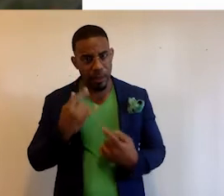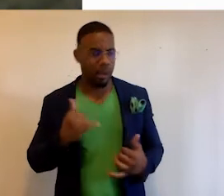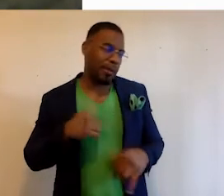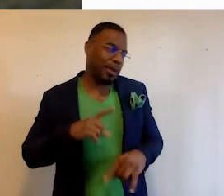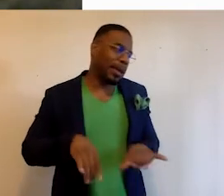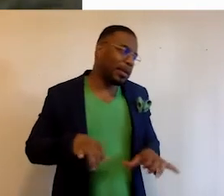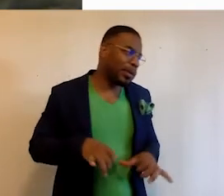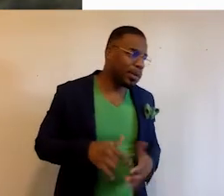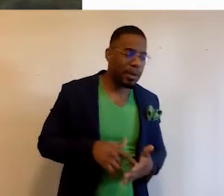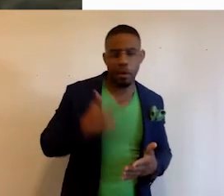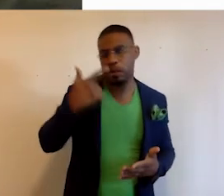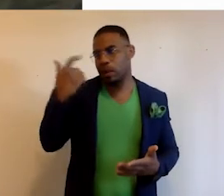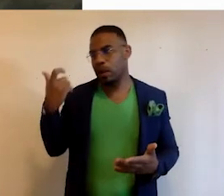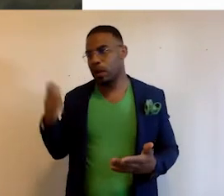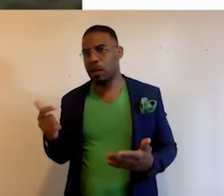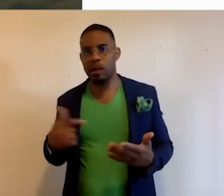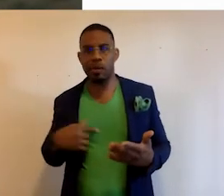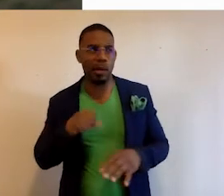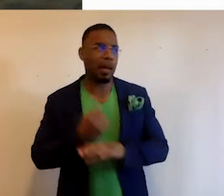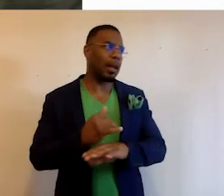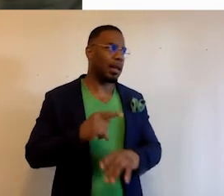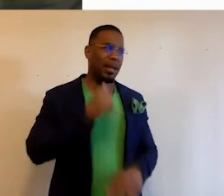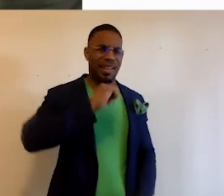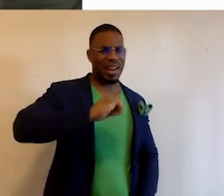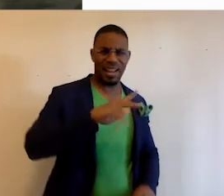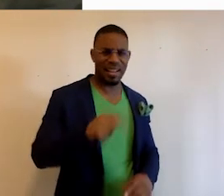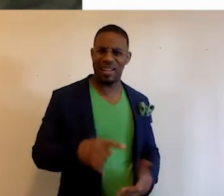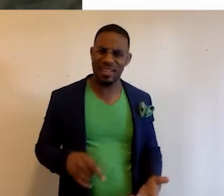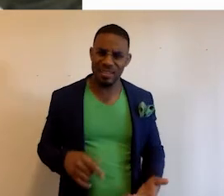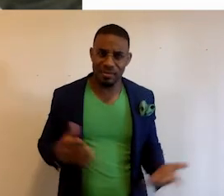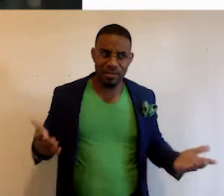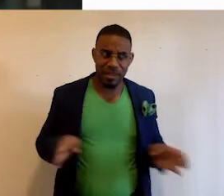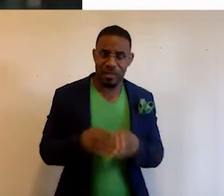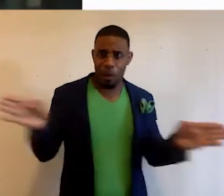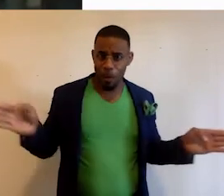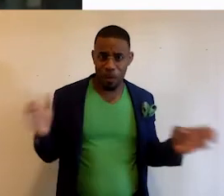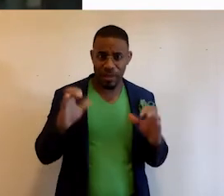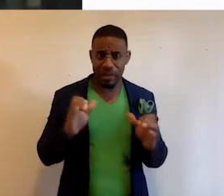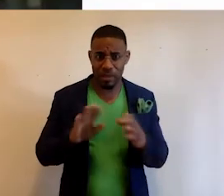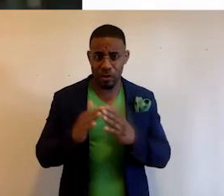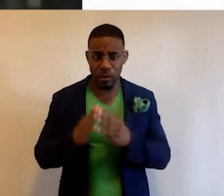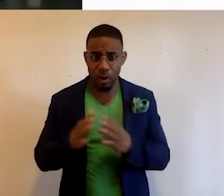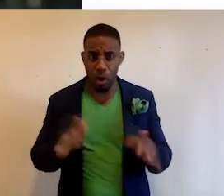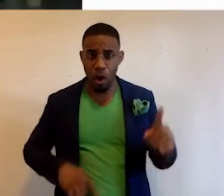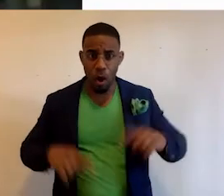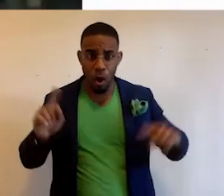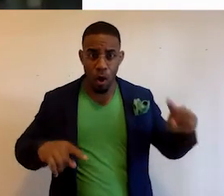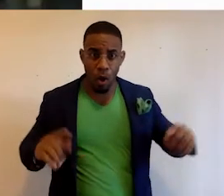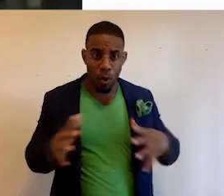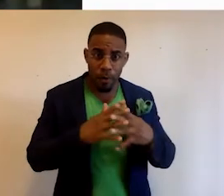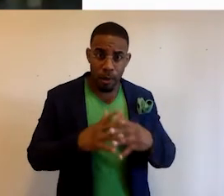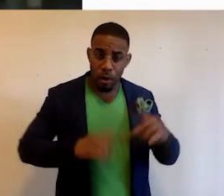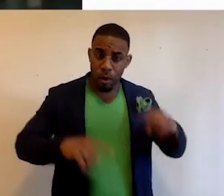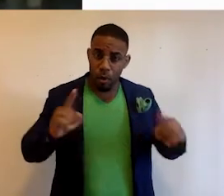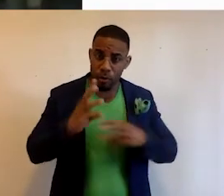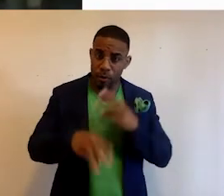you know, we can't do because, you know, we're locked out. We're not locked out of this. It's open. The chance for communities all over America and